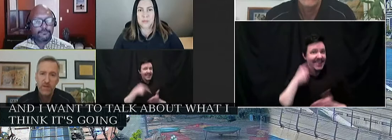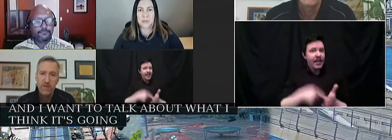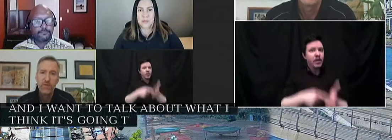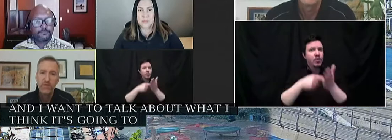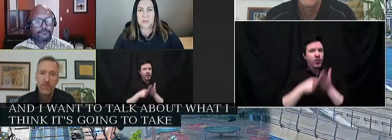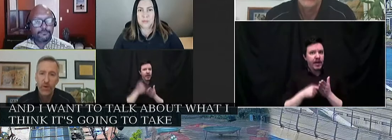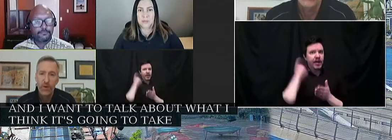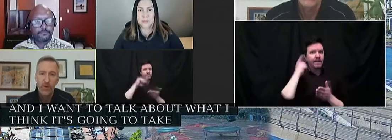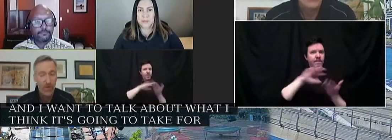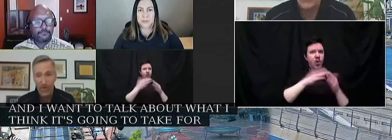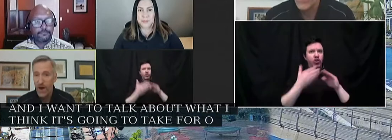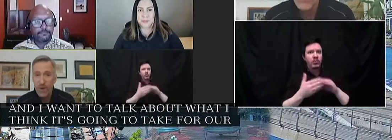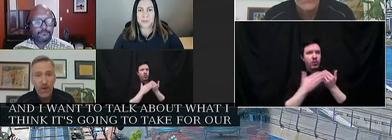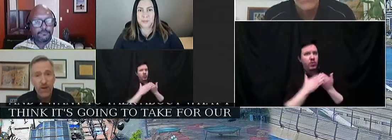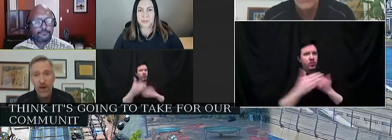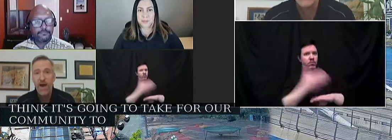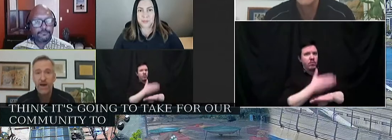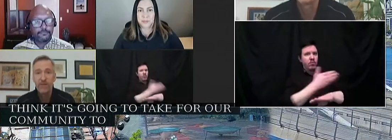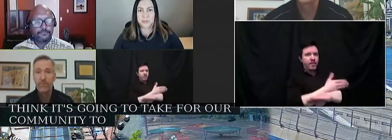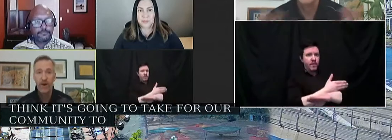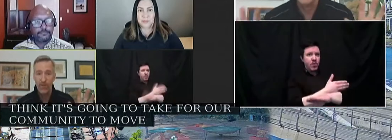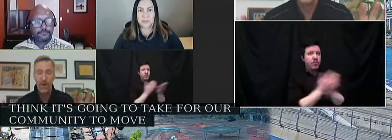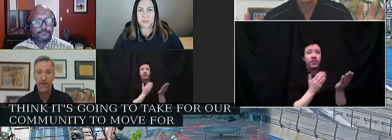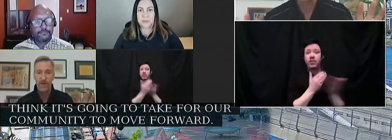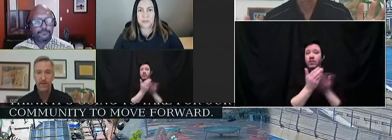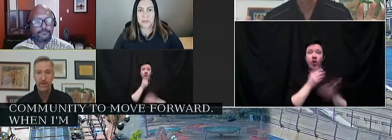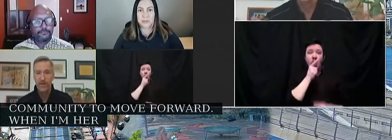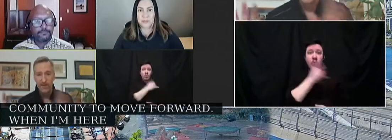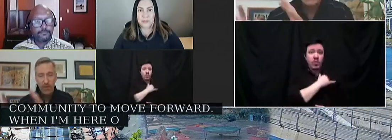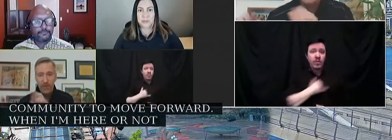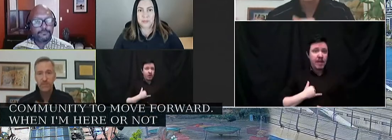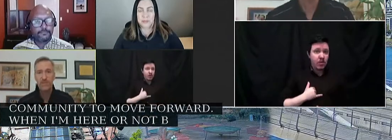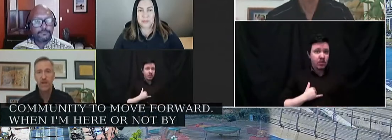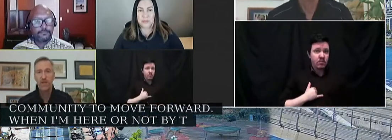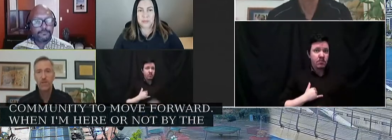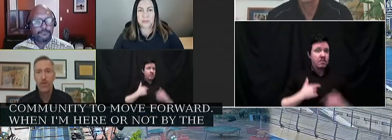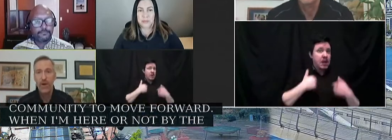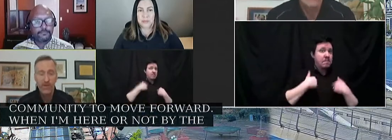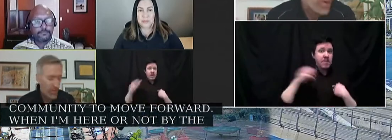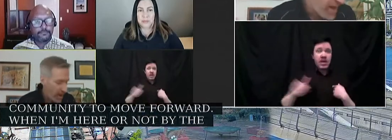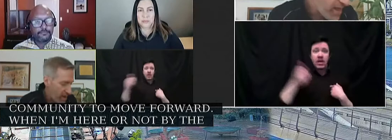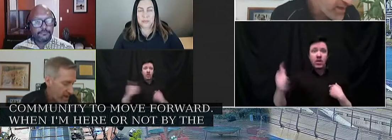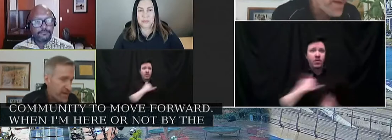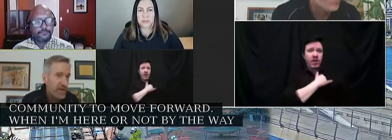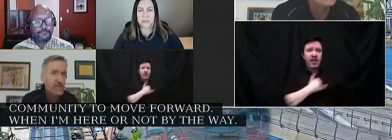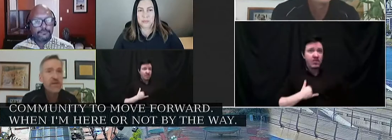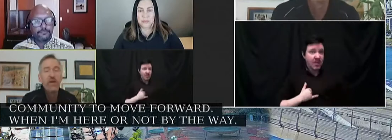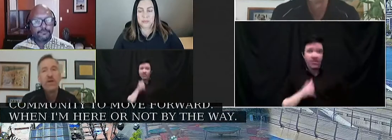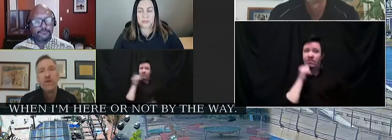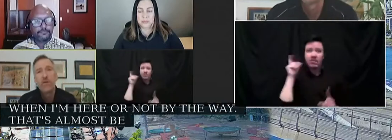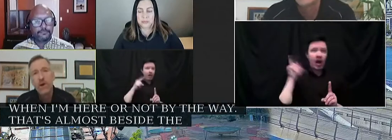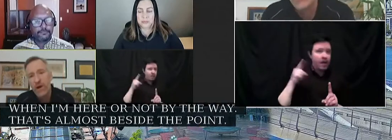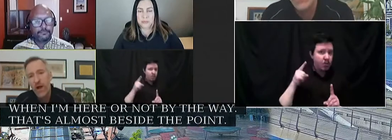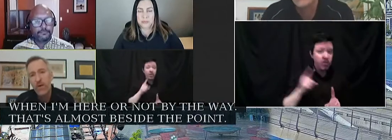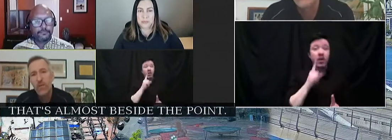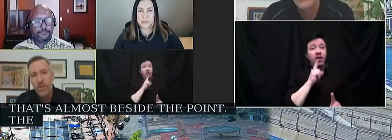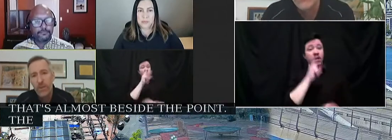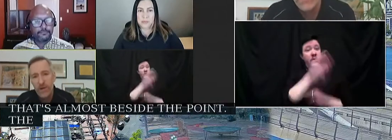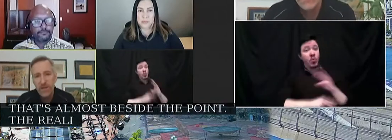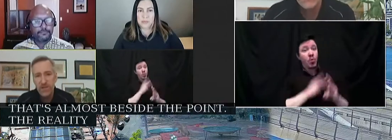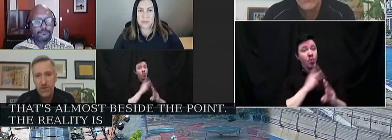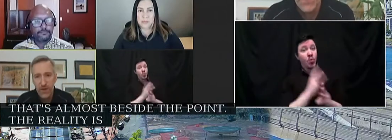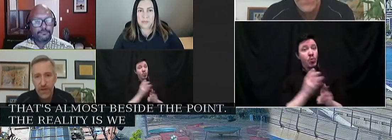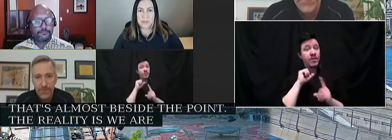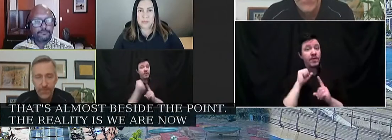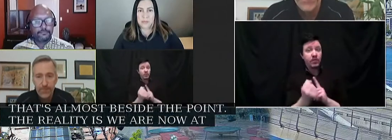our community to move forward, whether I'm here or not, by the way. That's almost beside the point. The reality is we are now at